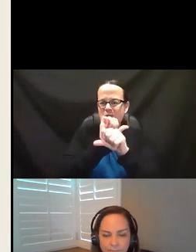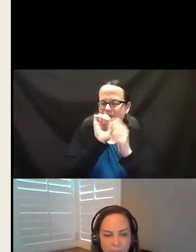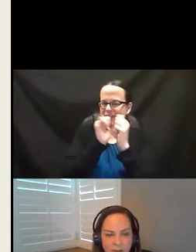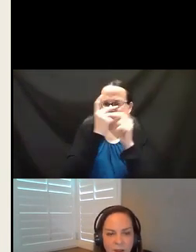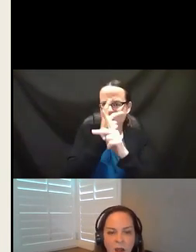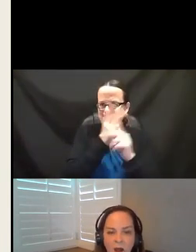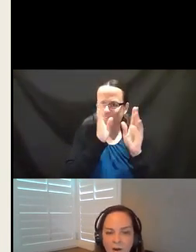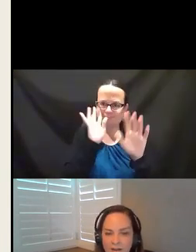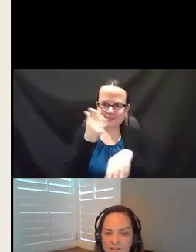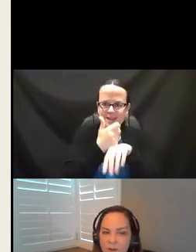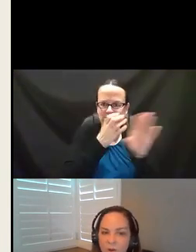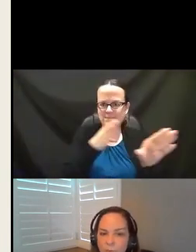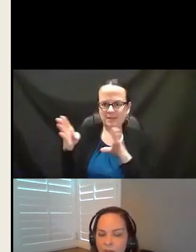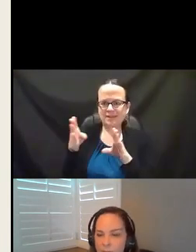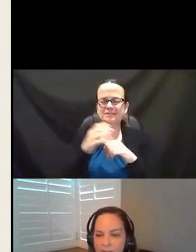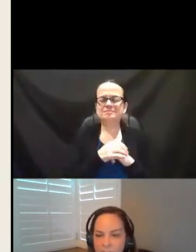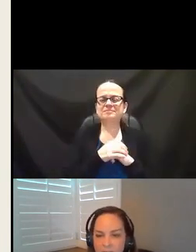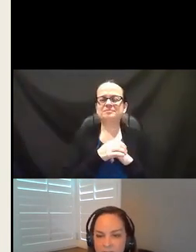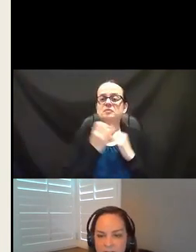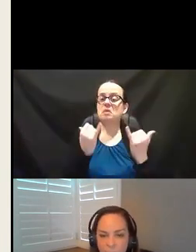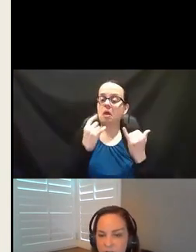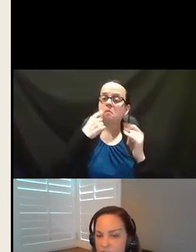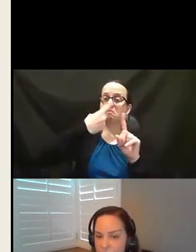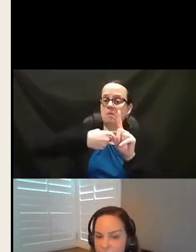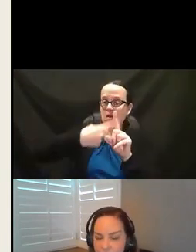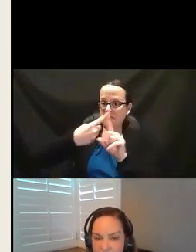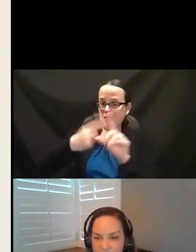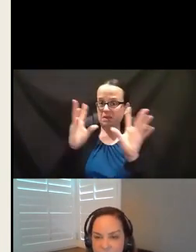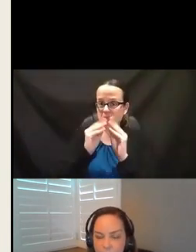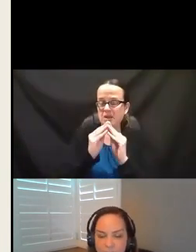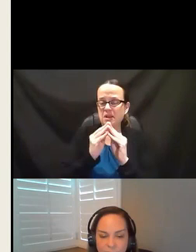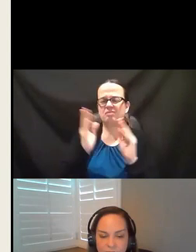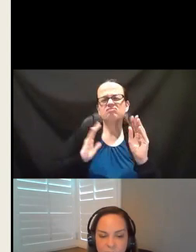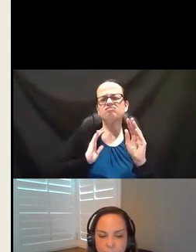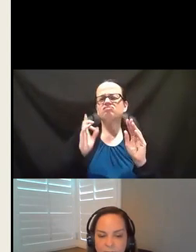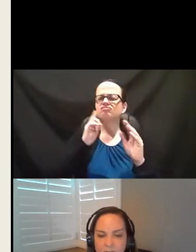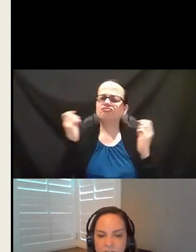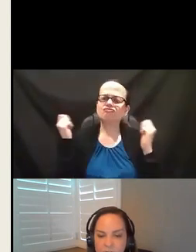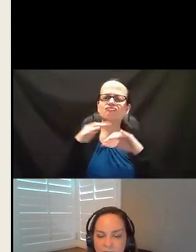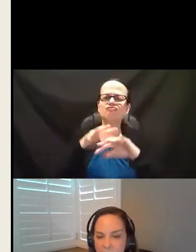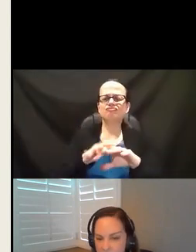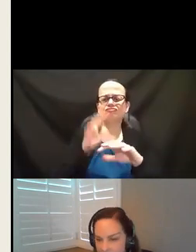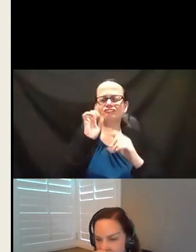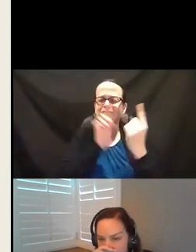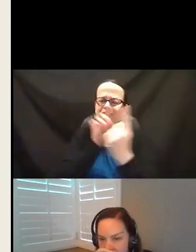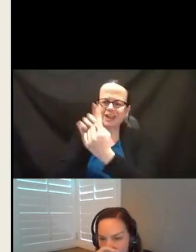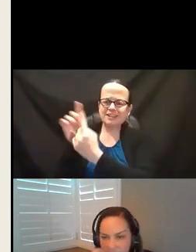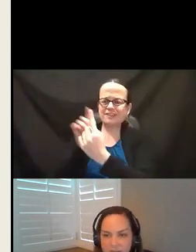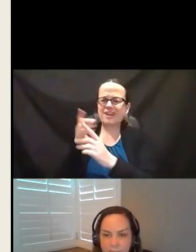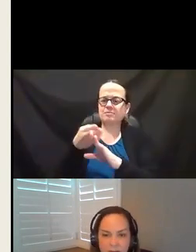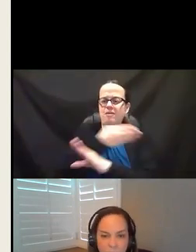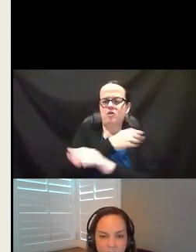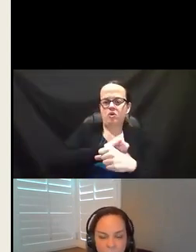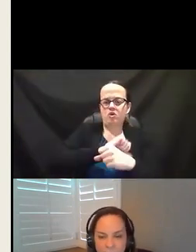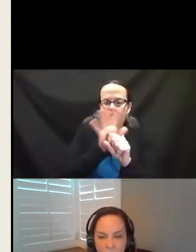please. All right. So we have our monthly meetings. We used to do them face-to-face pre-COVID. We're planning to do that when